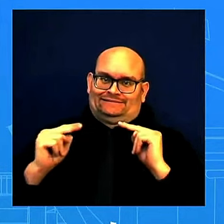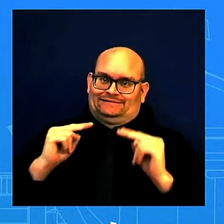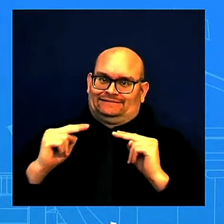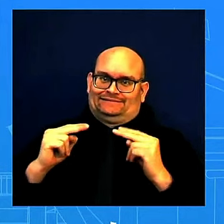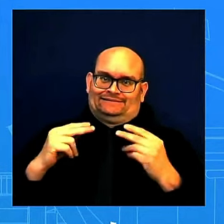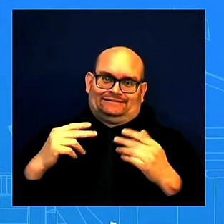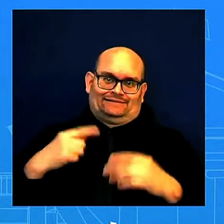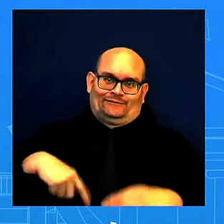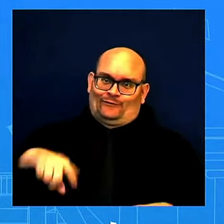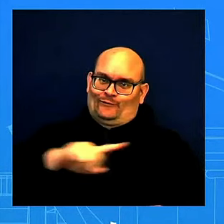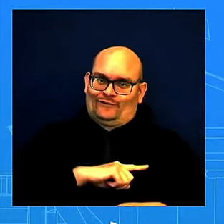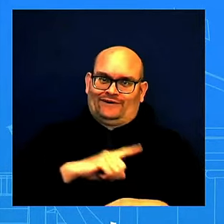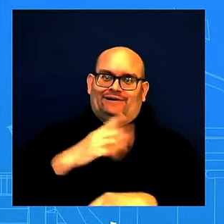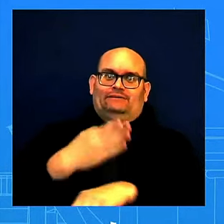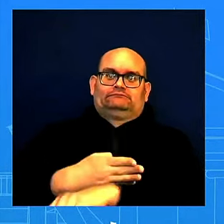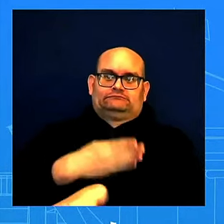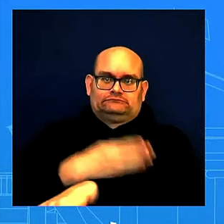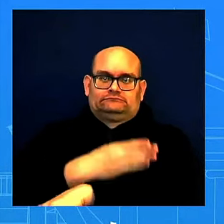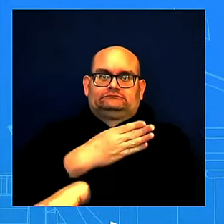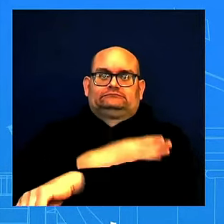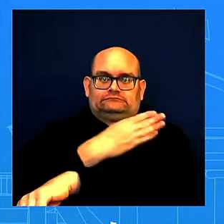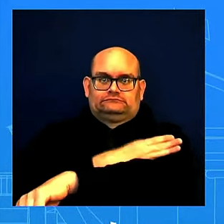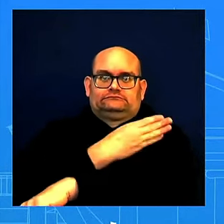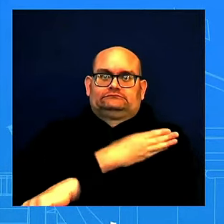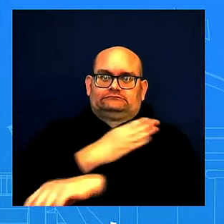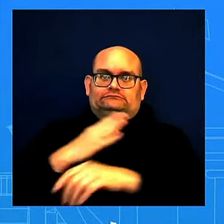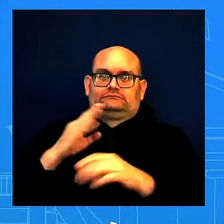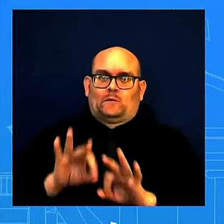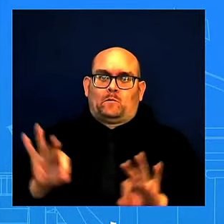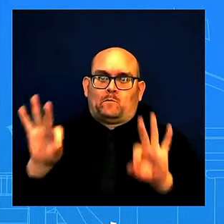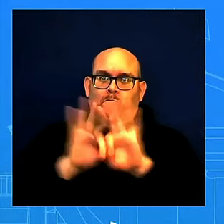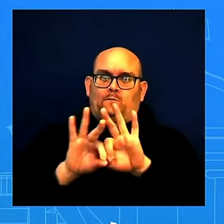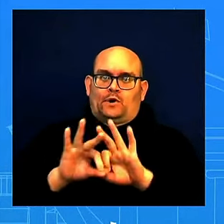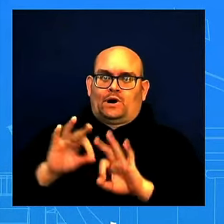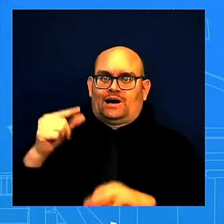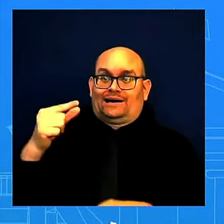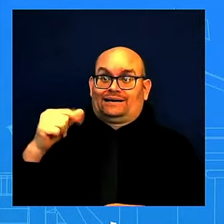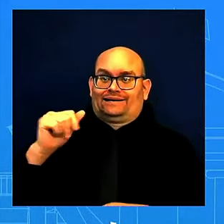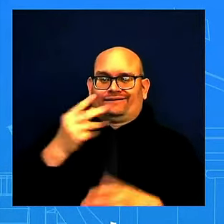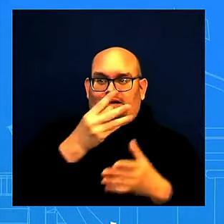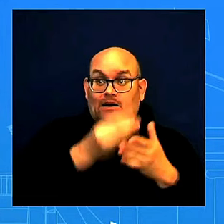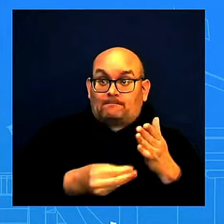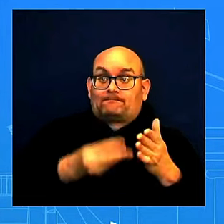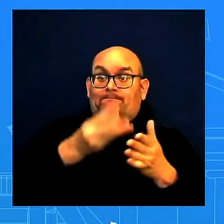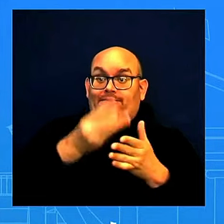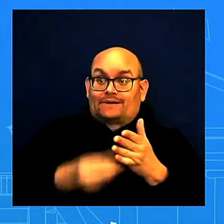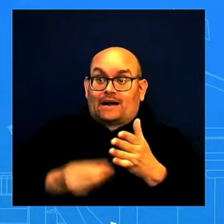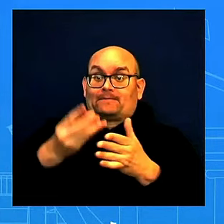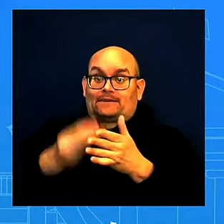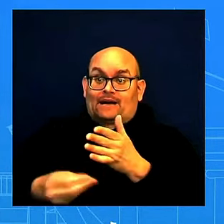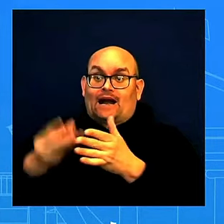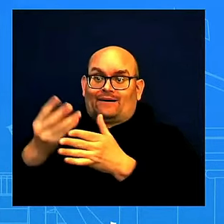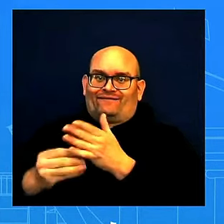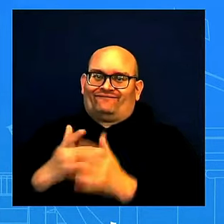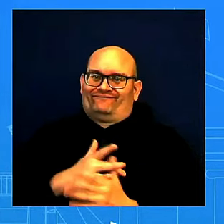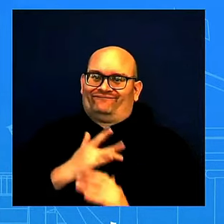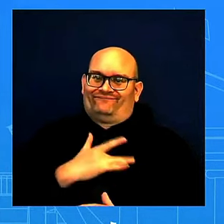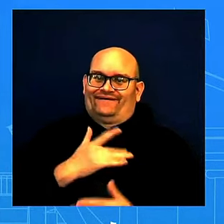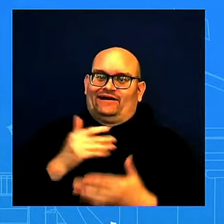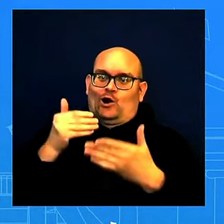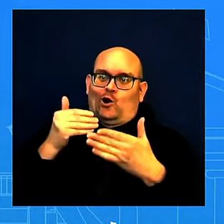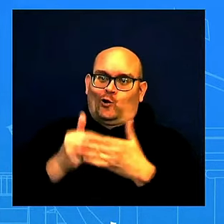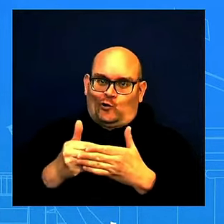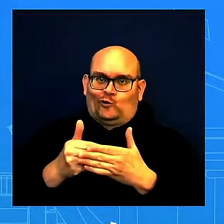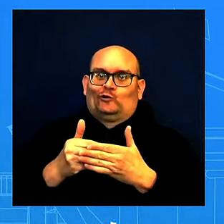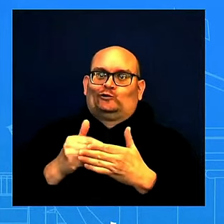this, some important gaps. And we feel like we are, you know, closer, as you just stated in your question that was part of a